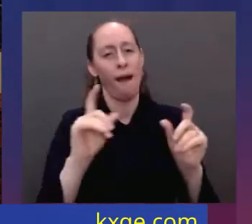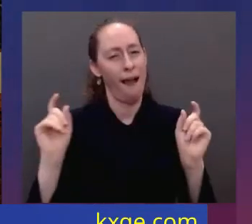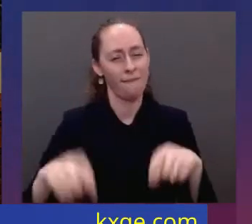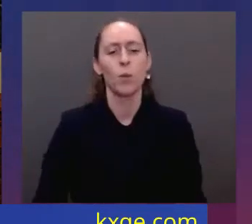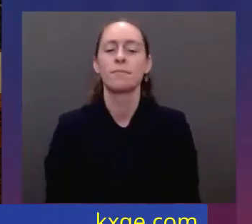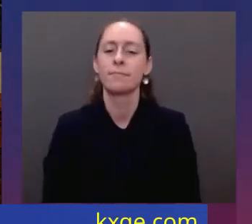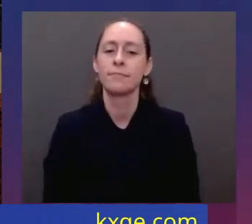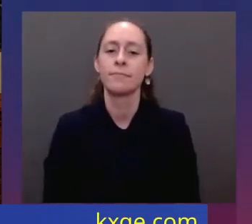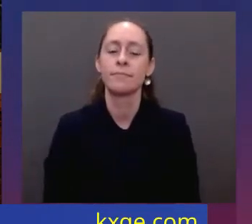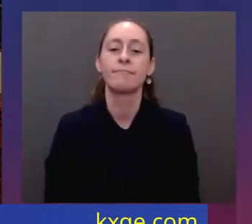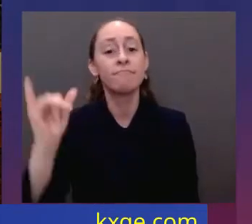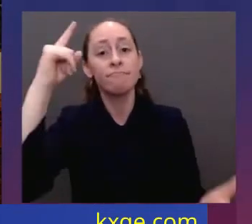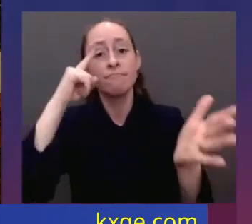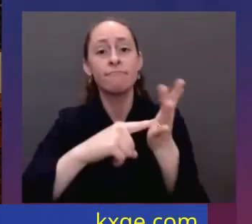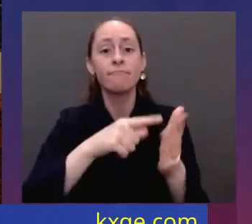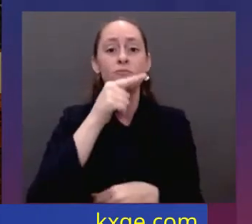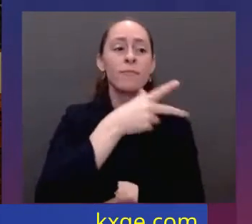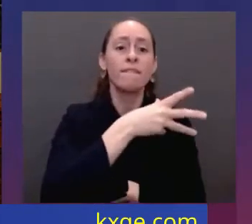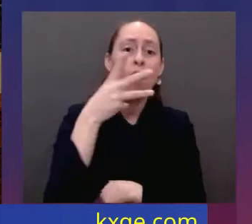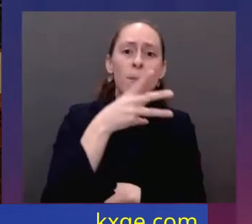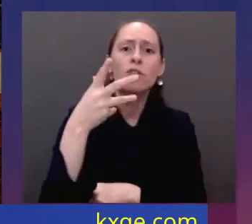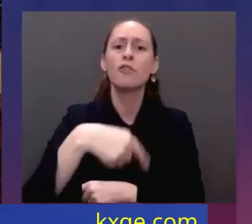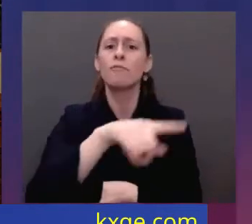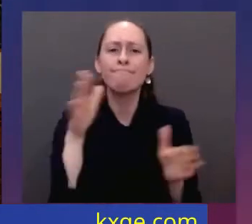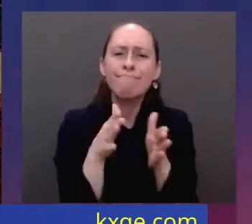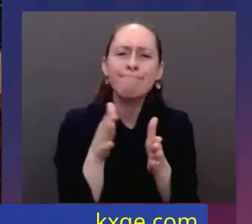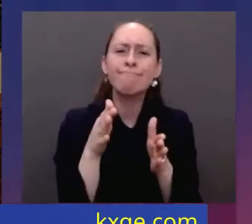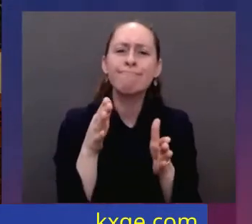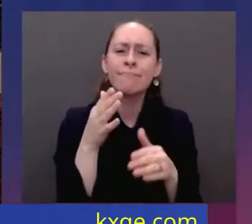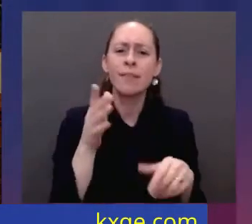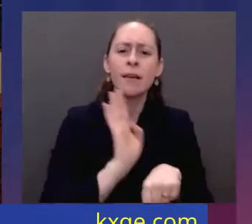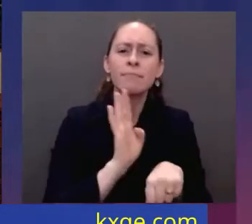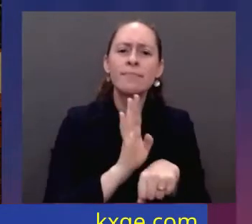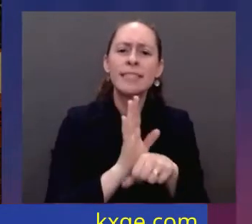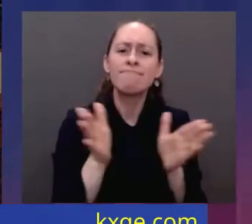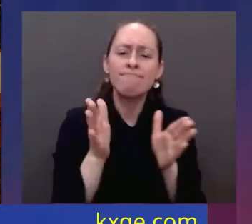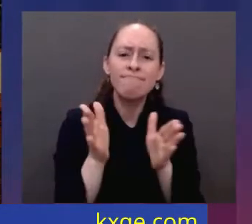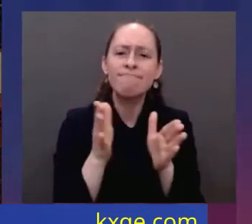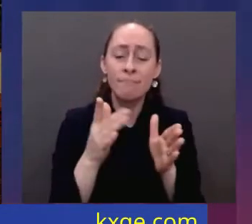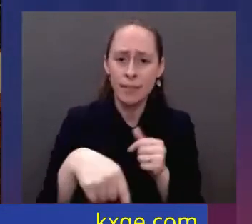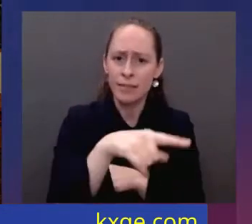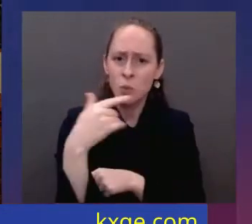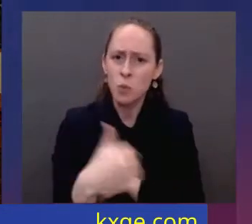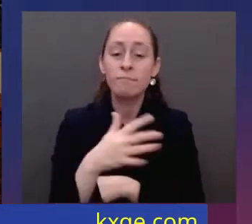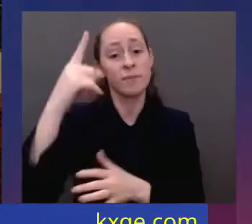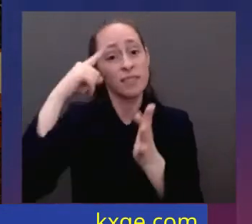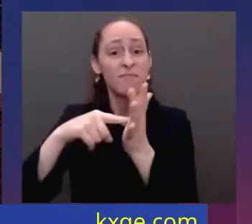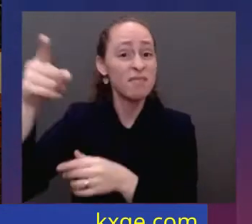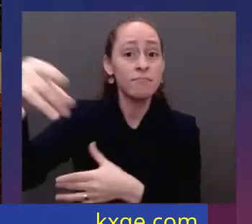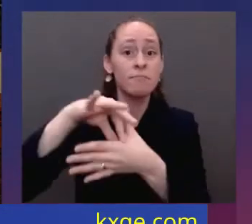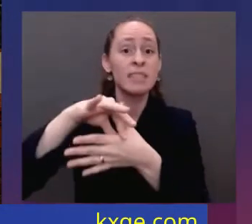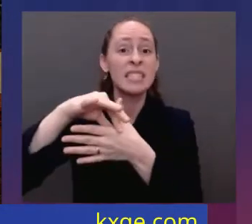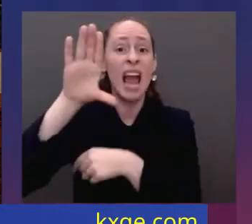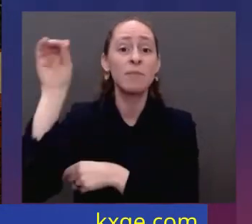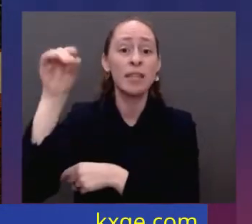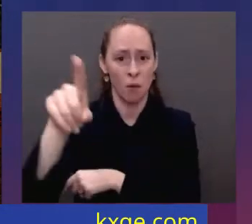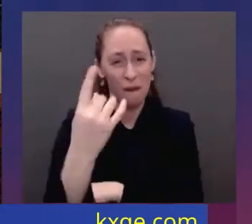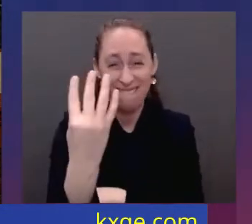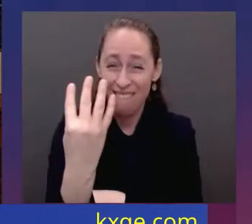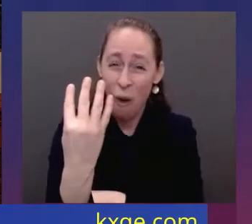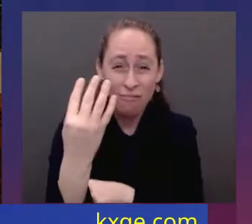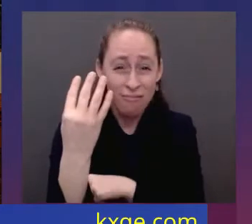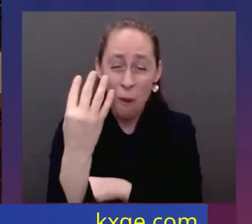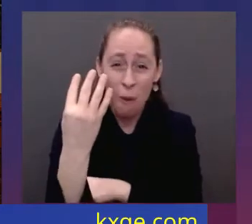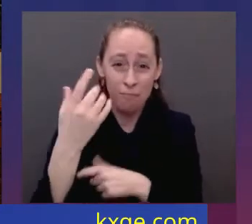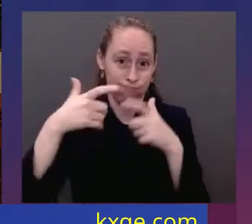some of my Republican friends from those states. Guess what? You've got four basic meatpacking facilities. That's it. You play with them, you don't get to play at all. And you pay a hell